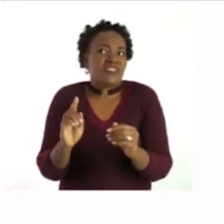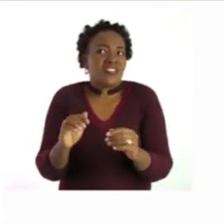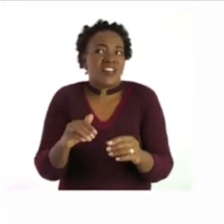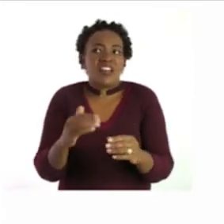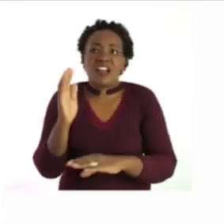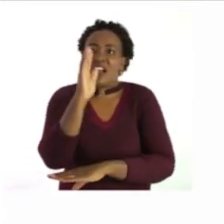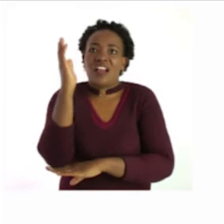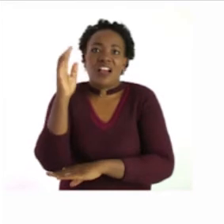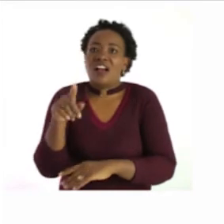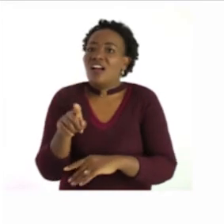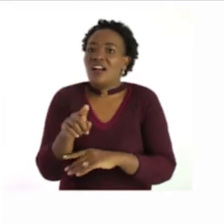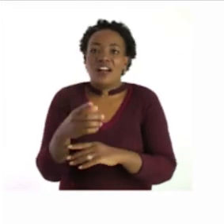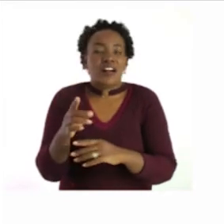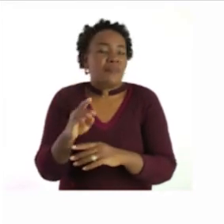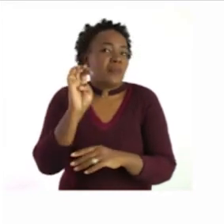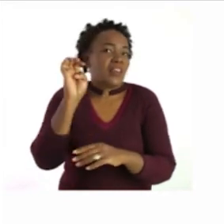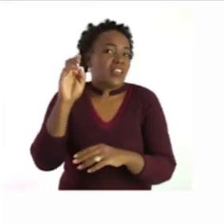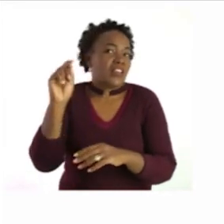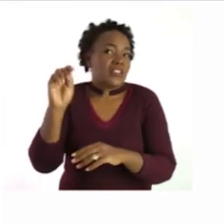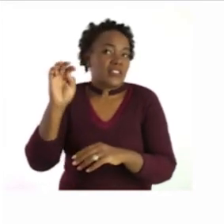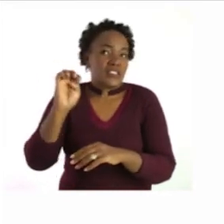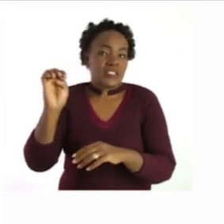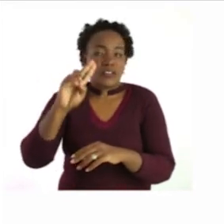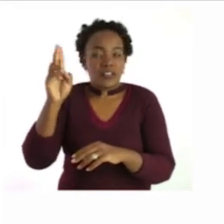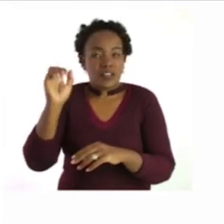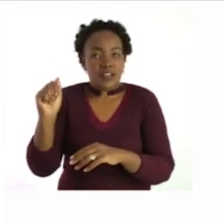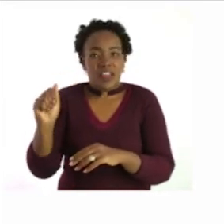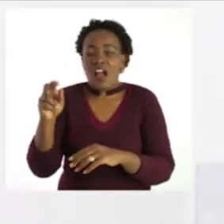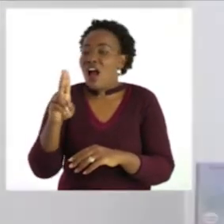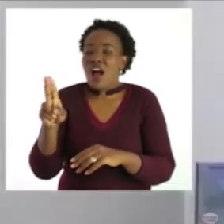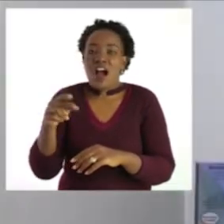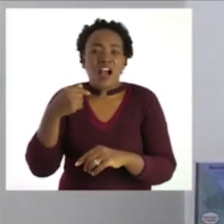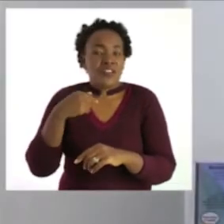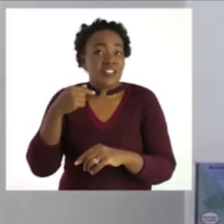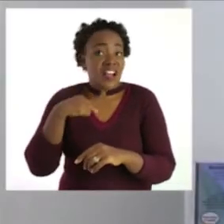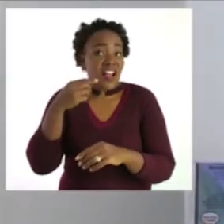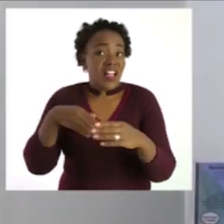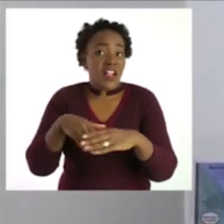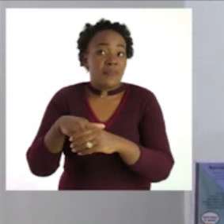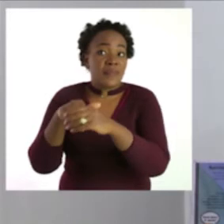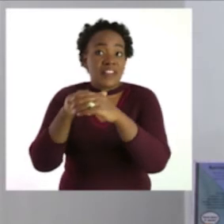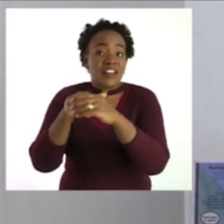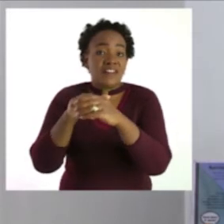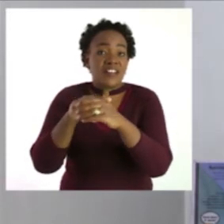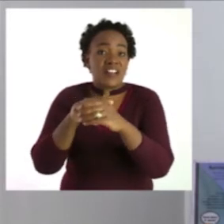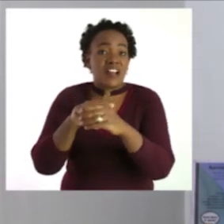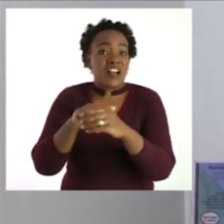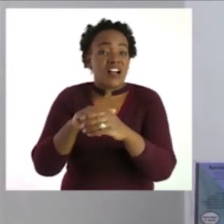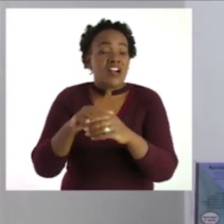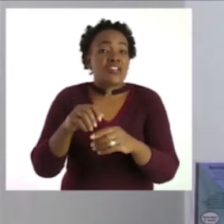you don't just say etosha you tell us i am going on a safari to